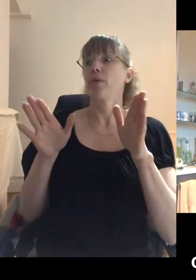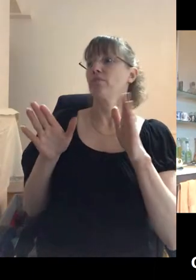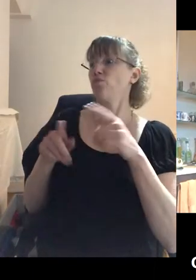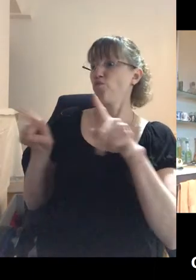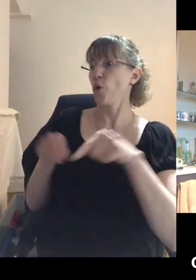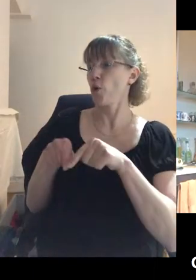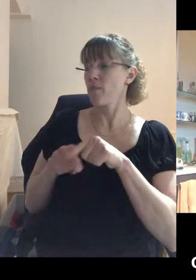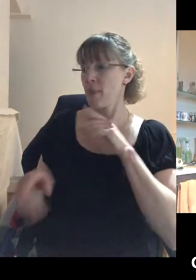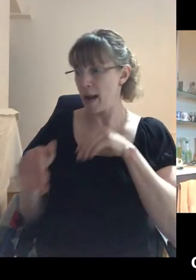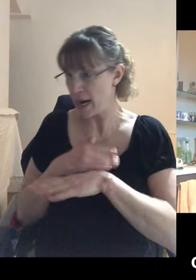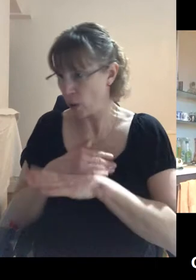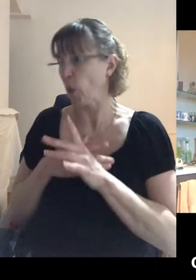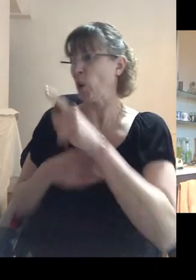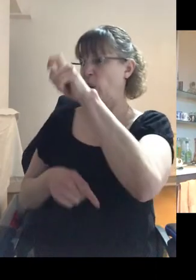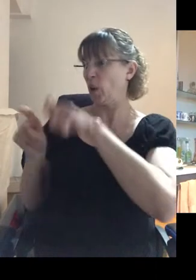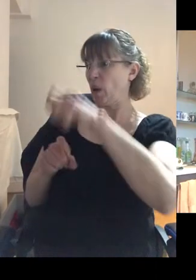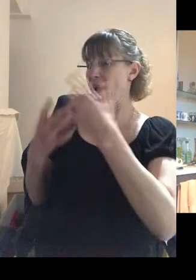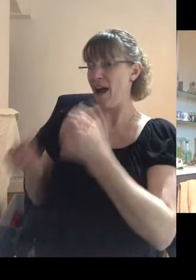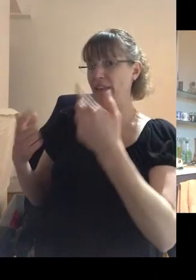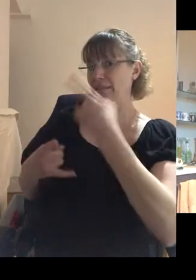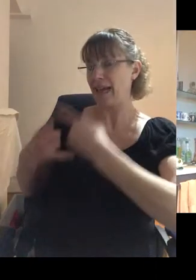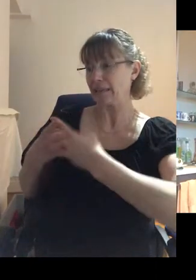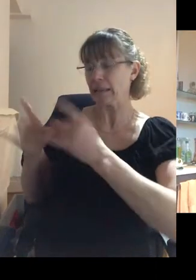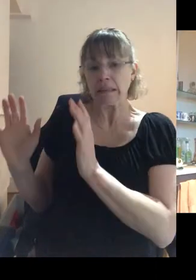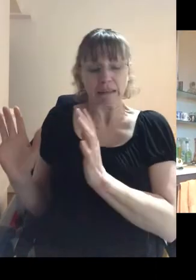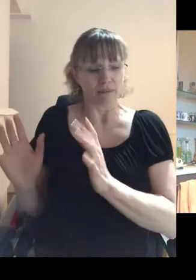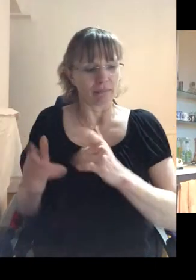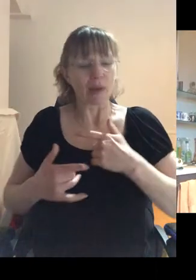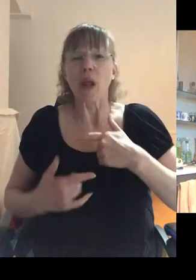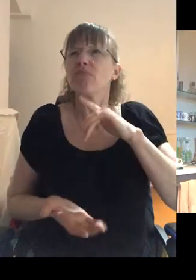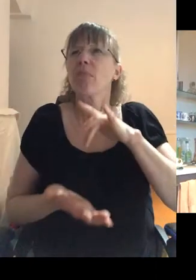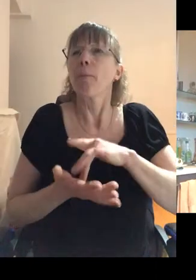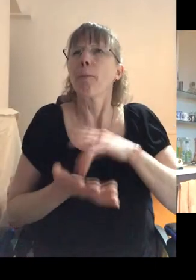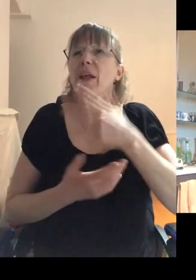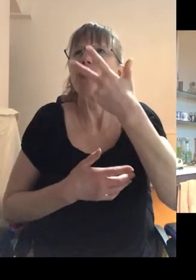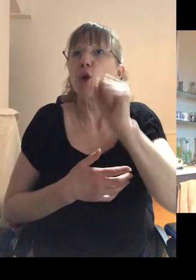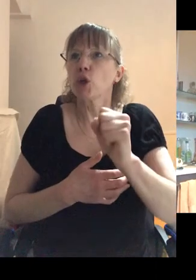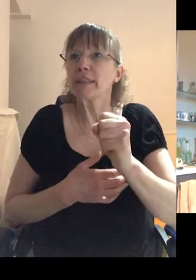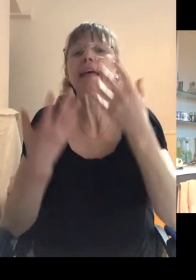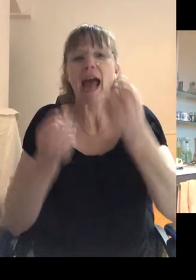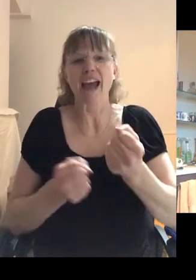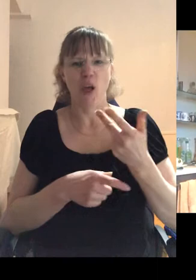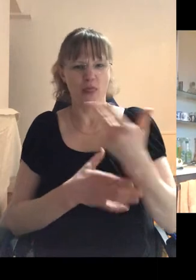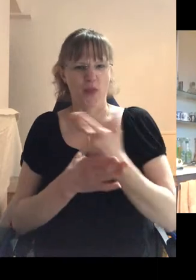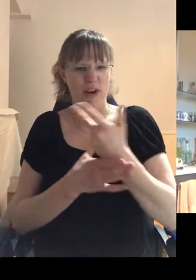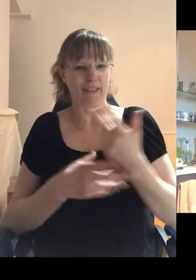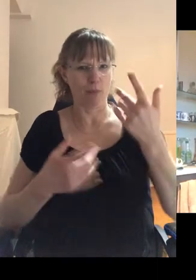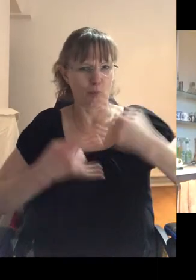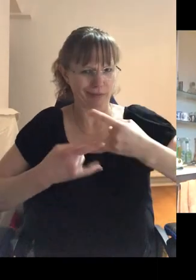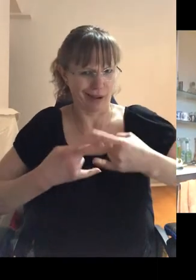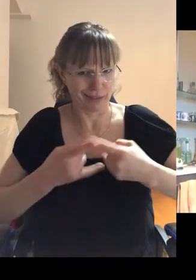It's like, Oh God, I, I couldn't tell, well, I could tell you it probably wasn't until my mid thirties that I had my first threesome. So it was,